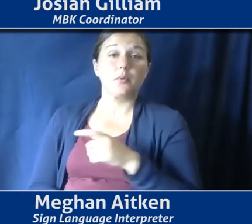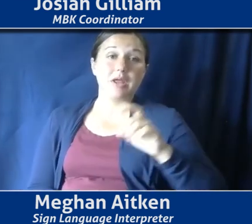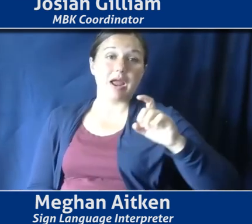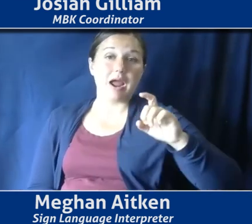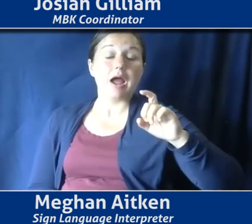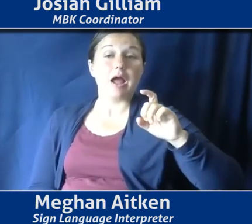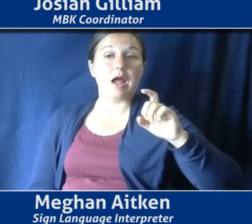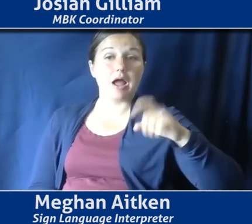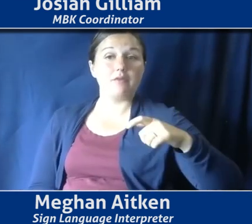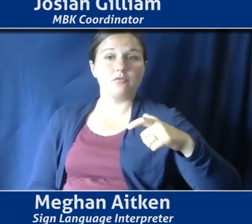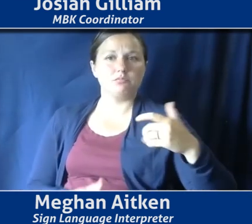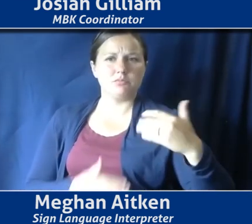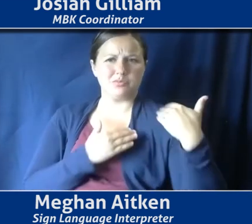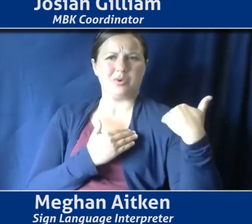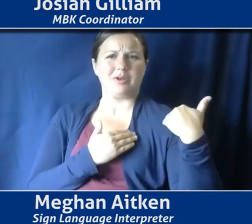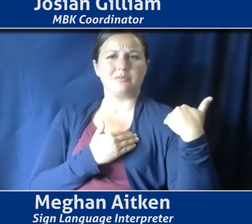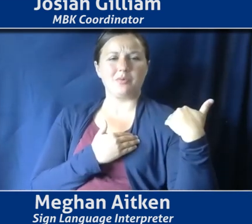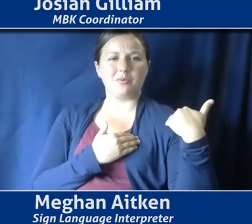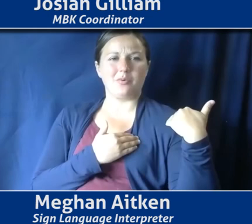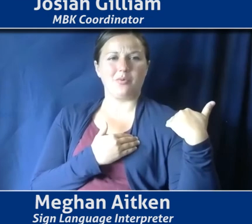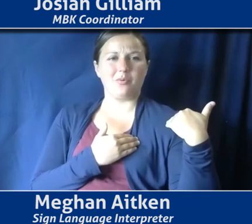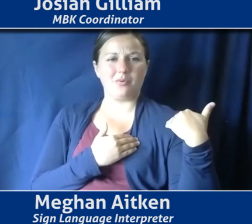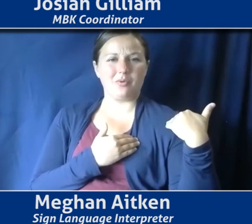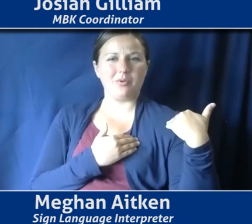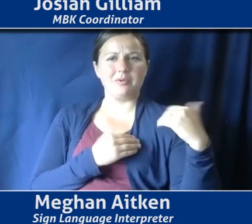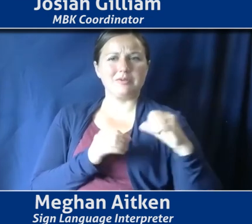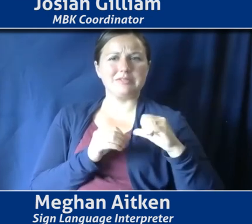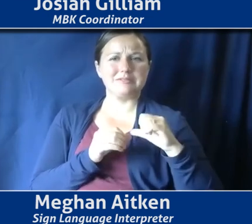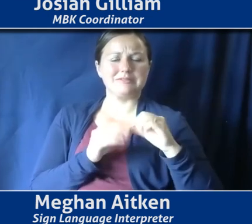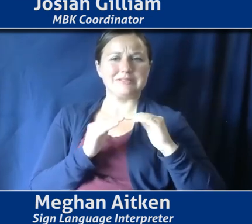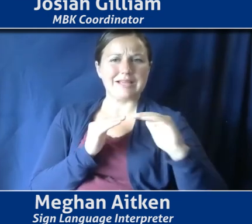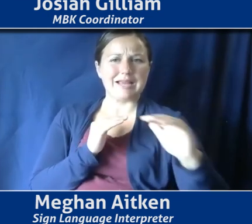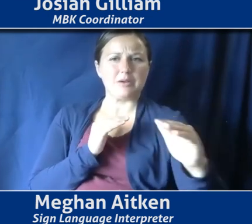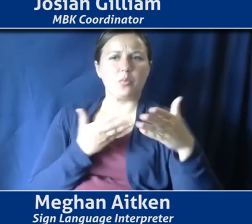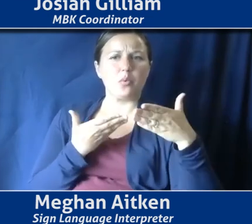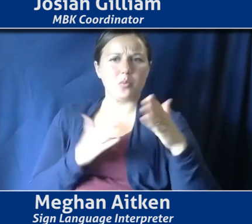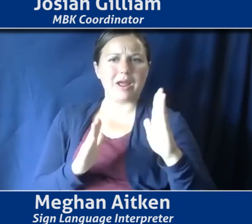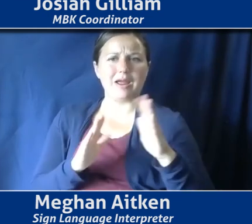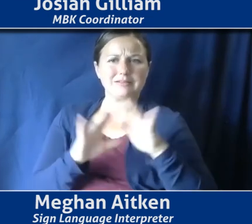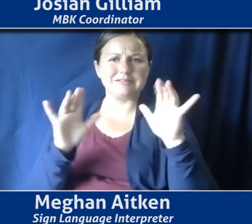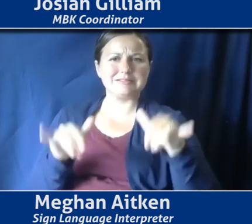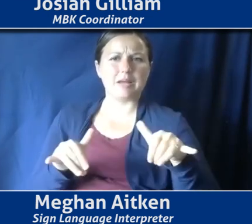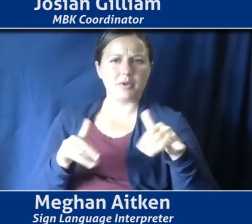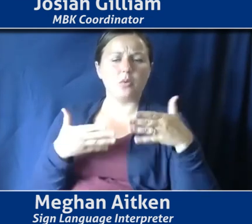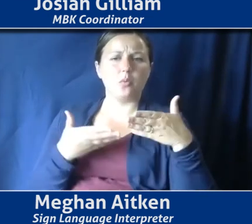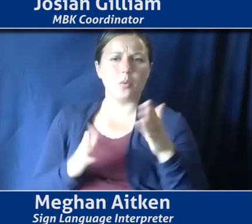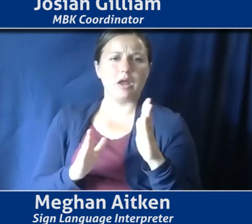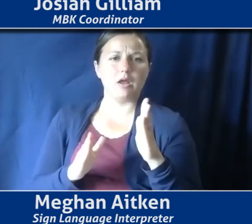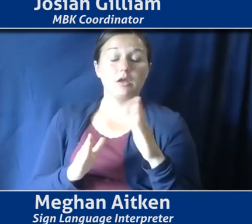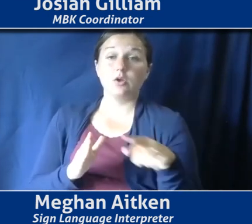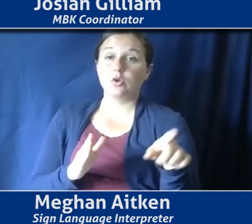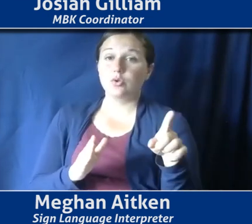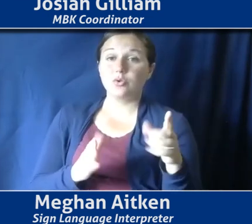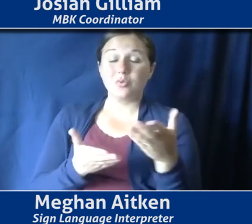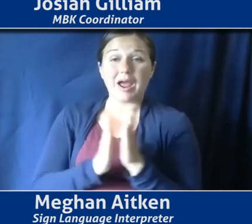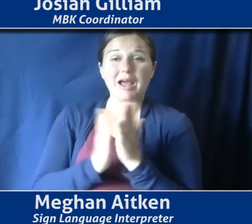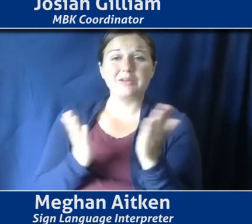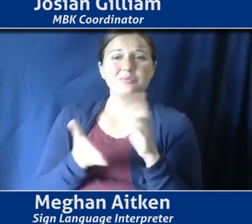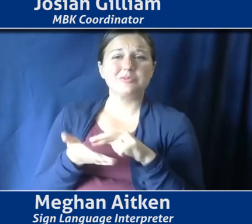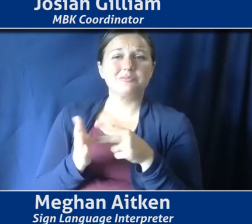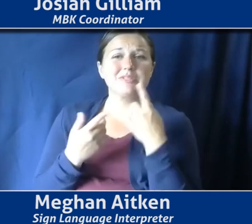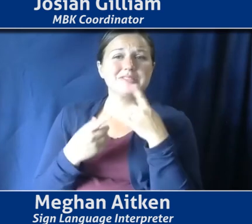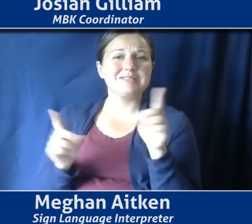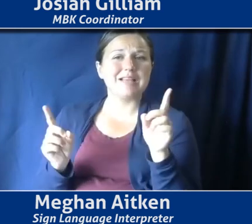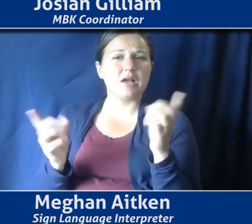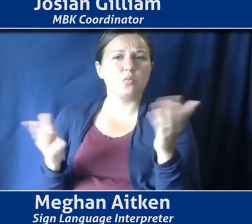and each other accountable in a way that's sustainable and systemic. And I think part of that is actually, you asked about what does success look like? I think,